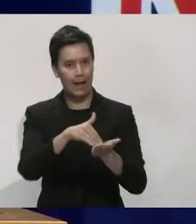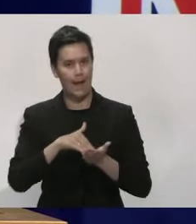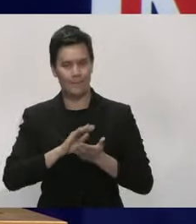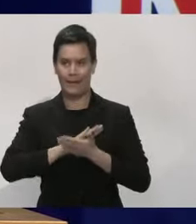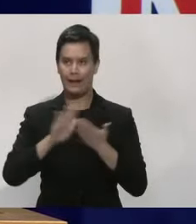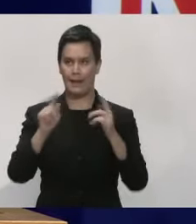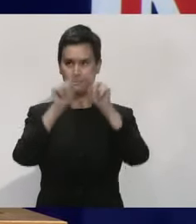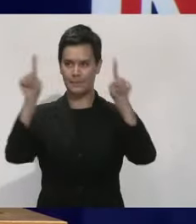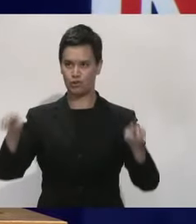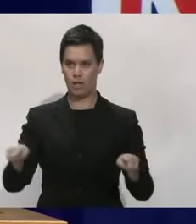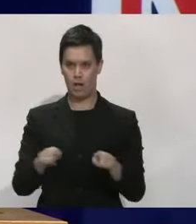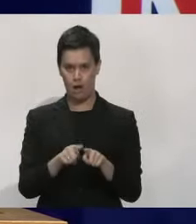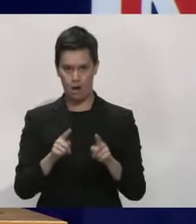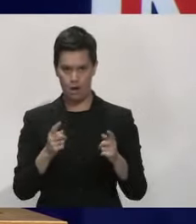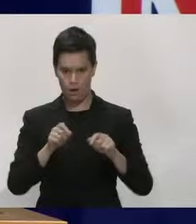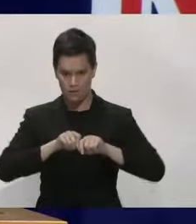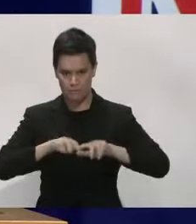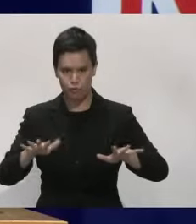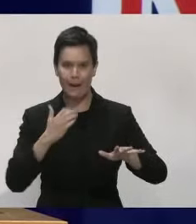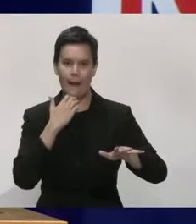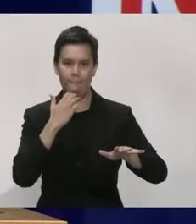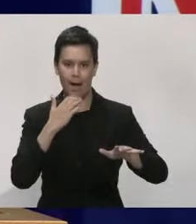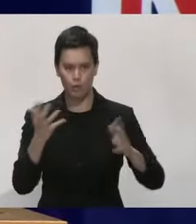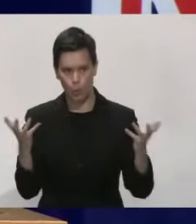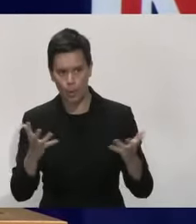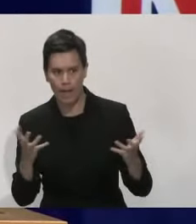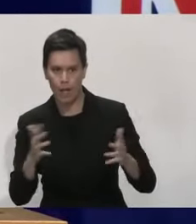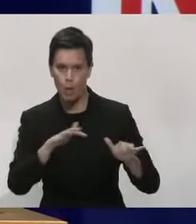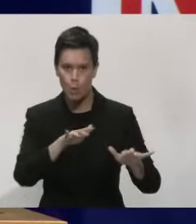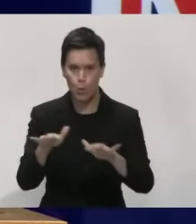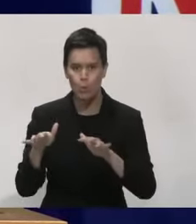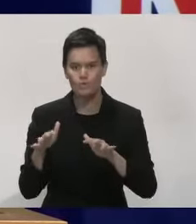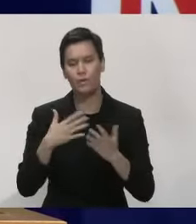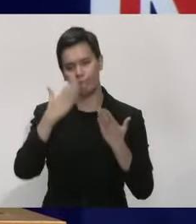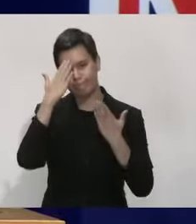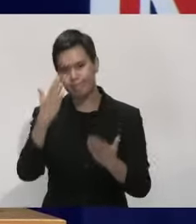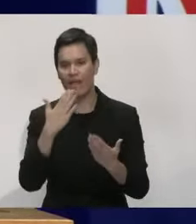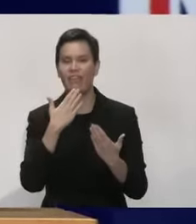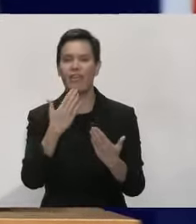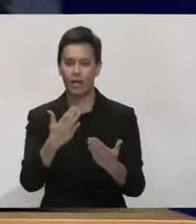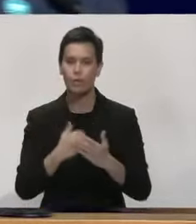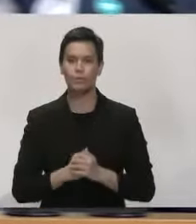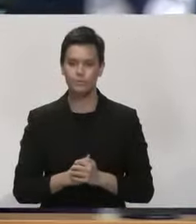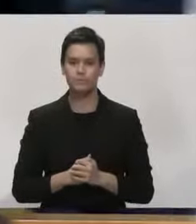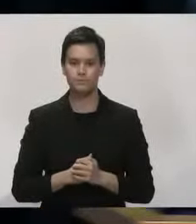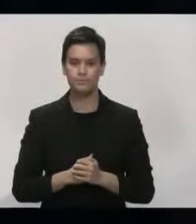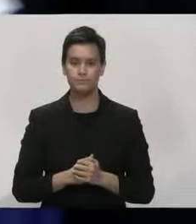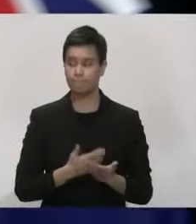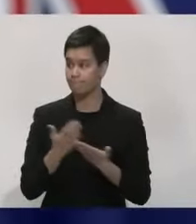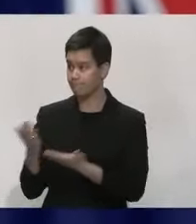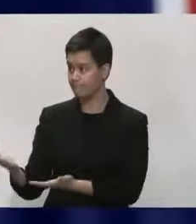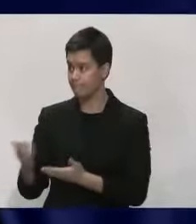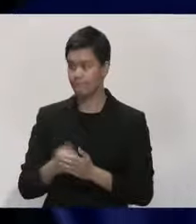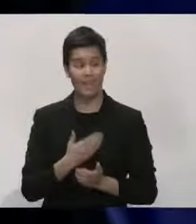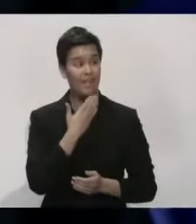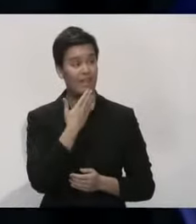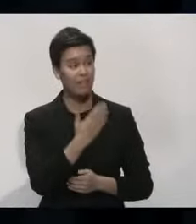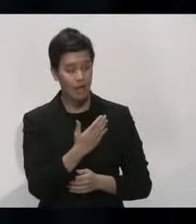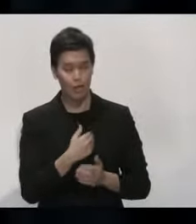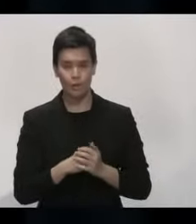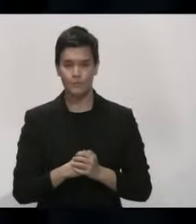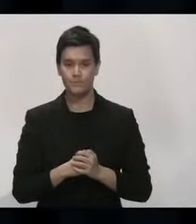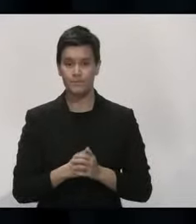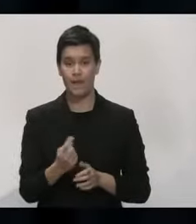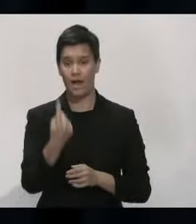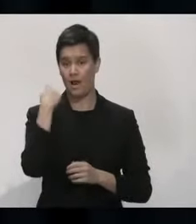clear understanding of the extent of the outbreak. I want to acknowledge and thank them for their efforts. Thank you, Minister. Thank you, Director General. Last week,